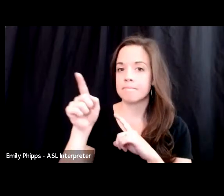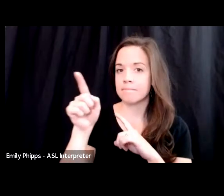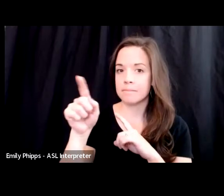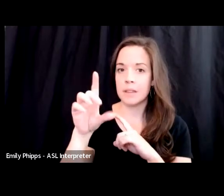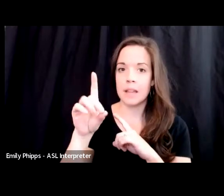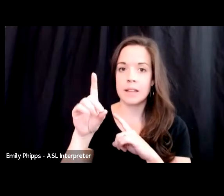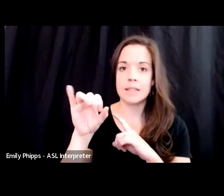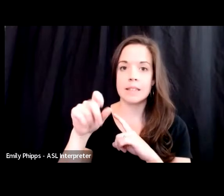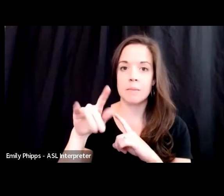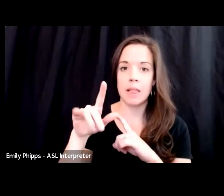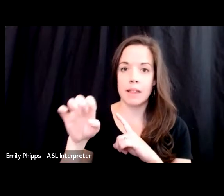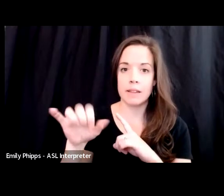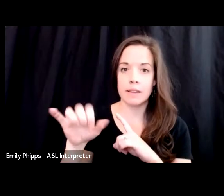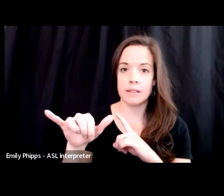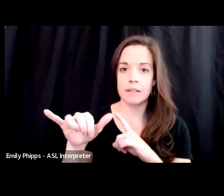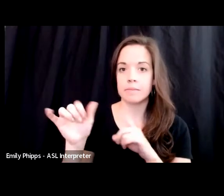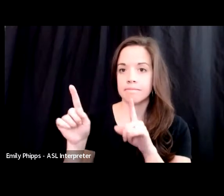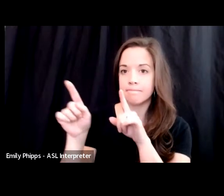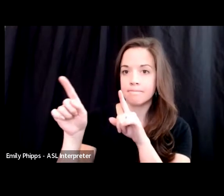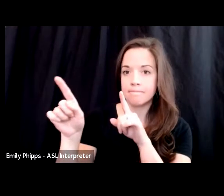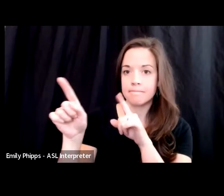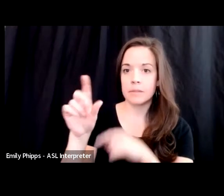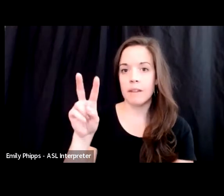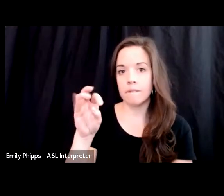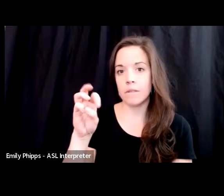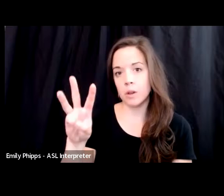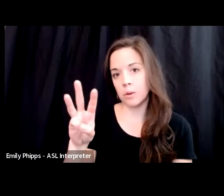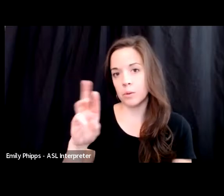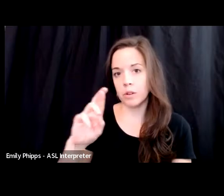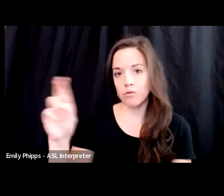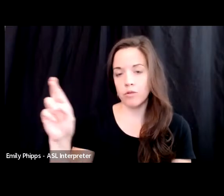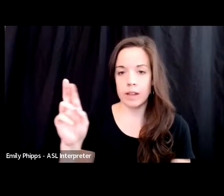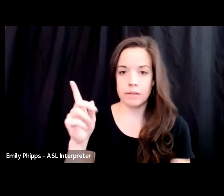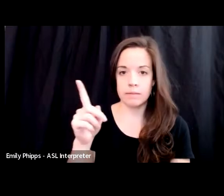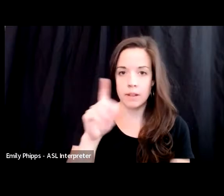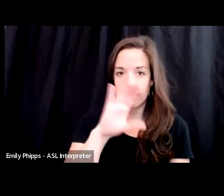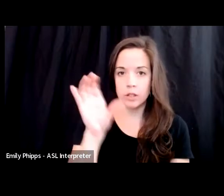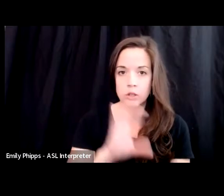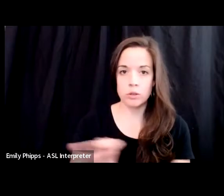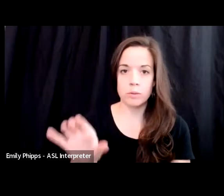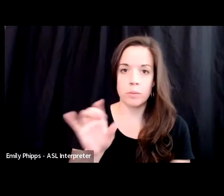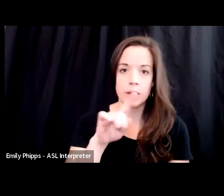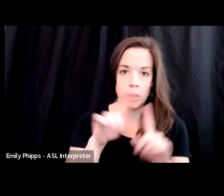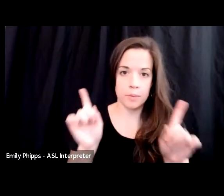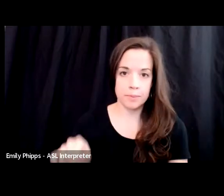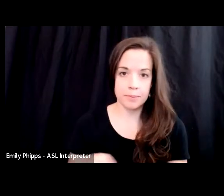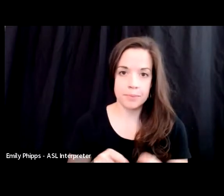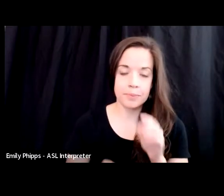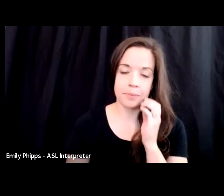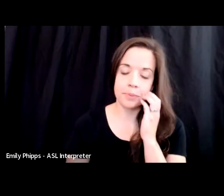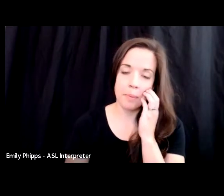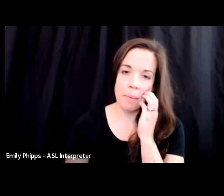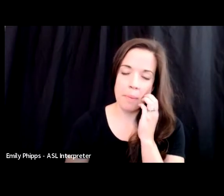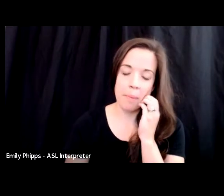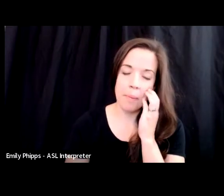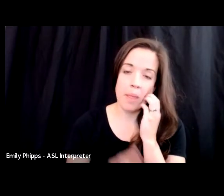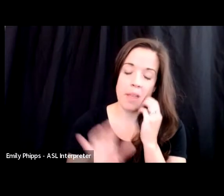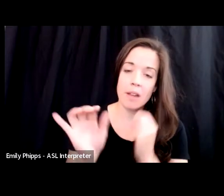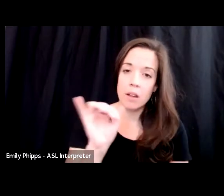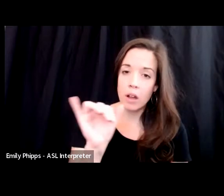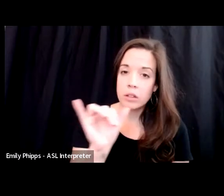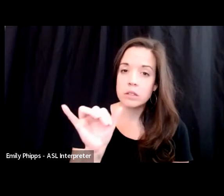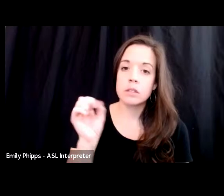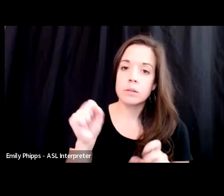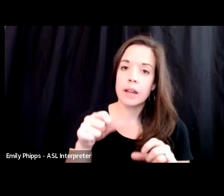in the box labeled View towards the upper right of the Zoom window. You can also enable the CC